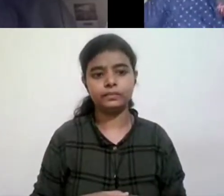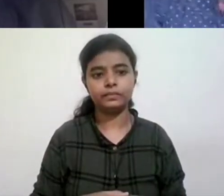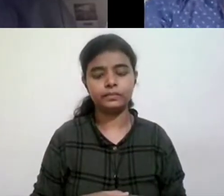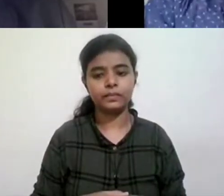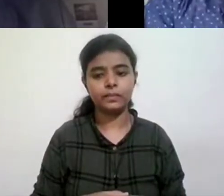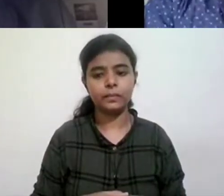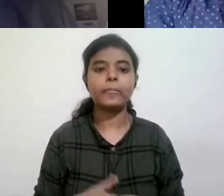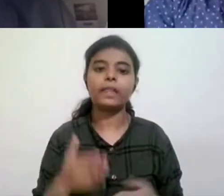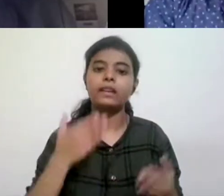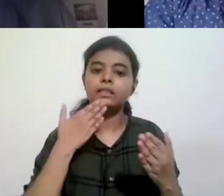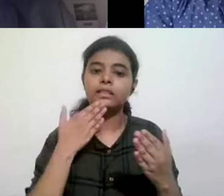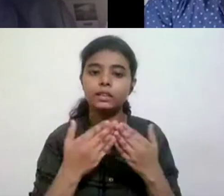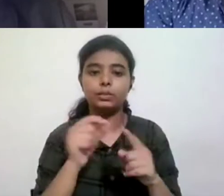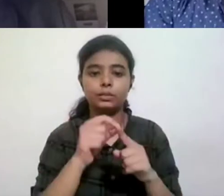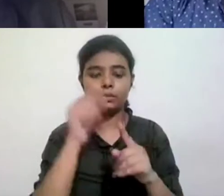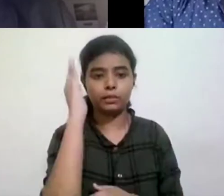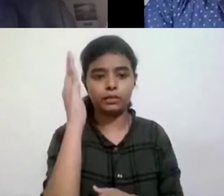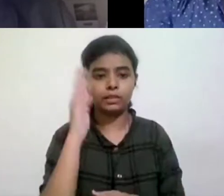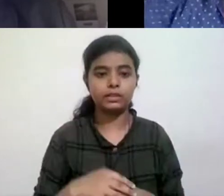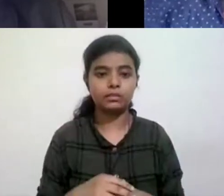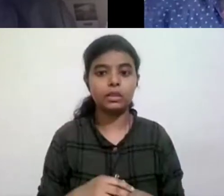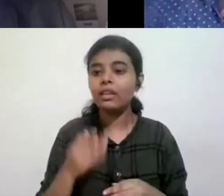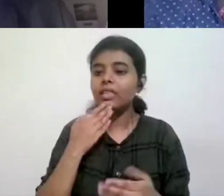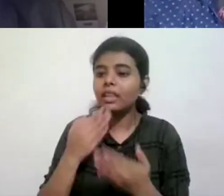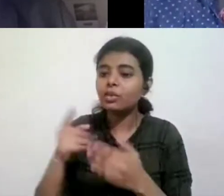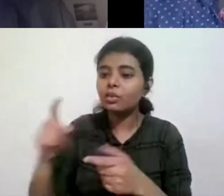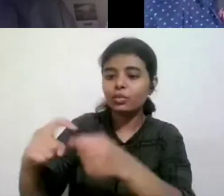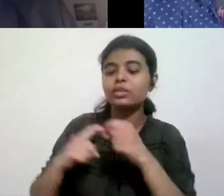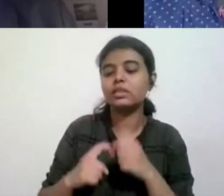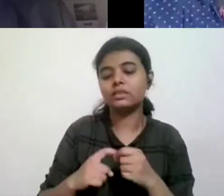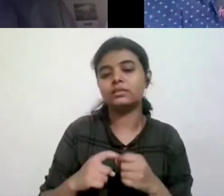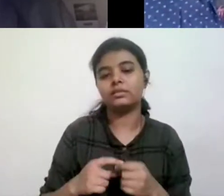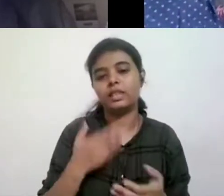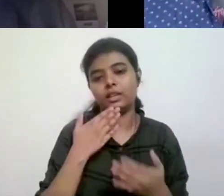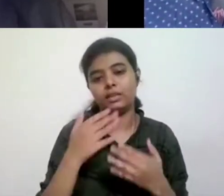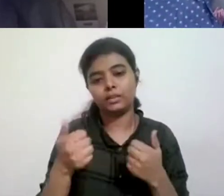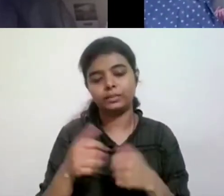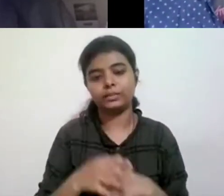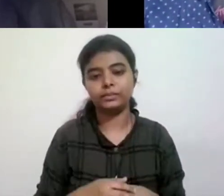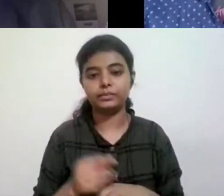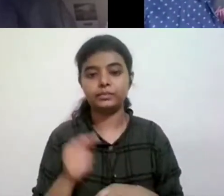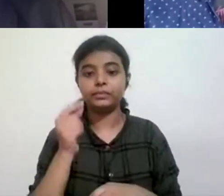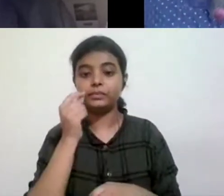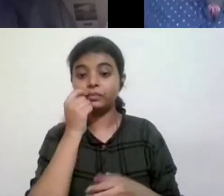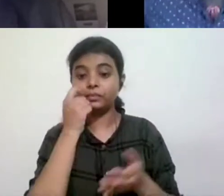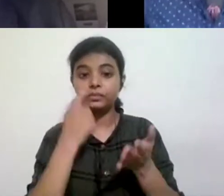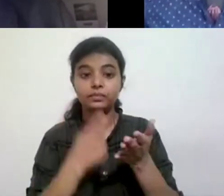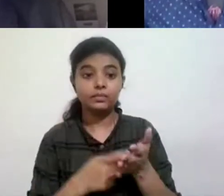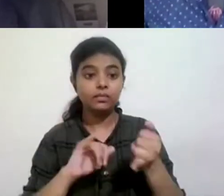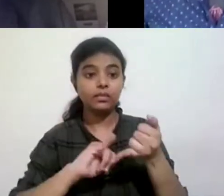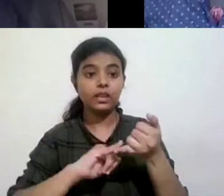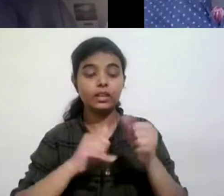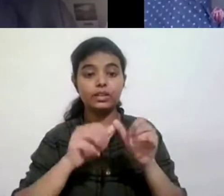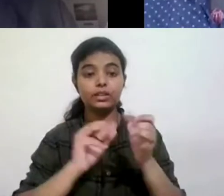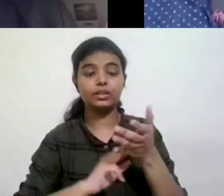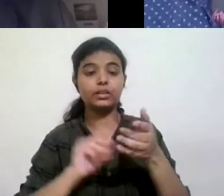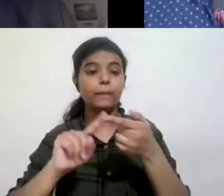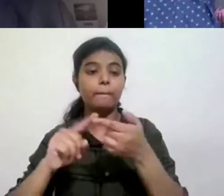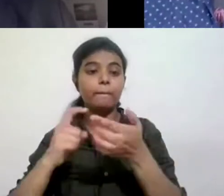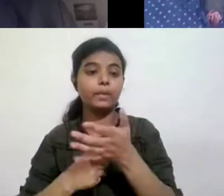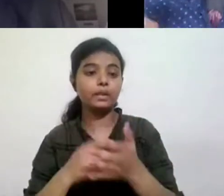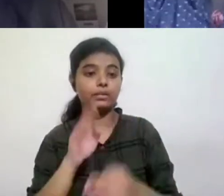Thank you, professor. Thank you for the questions. Very good. Thank you. Thank you. Samir. Samir Chaturvedi has a question.